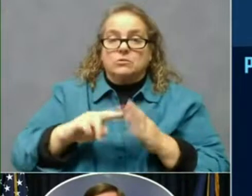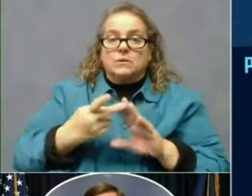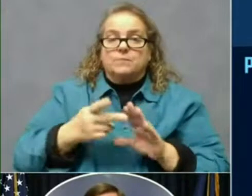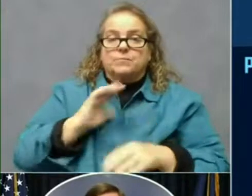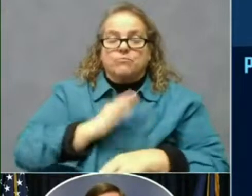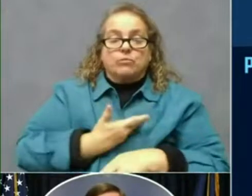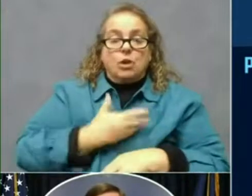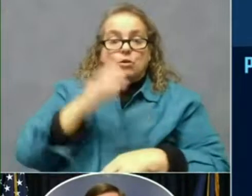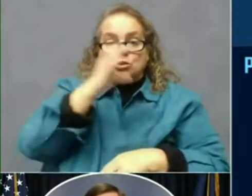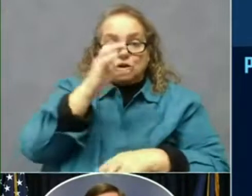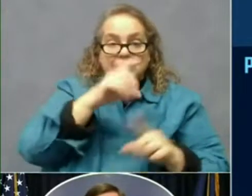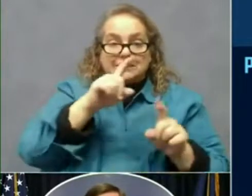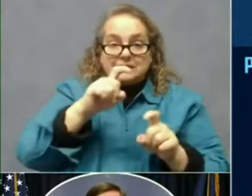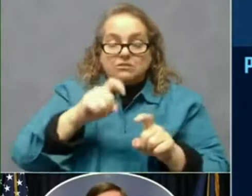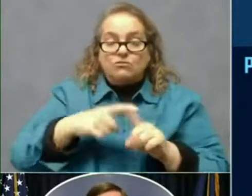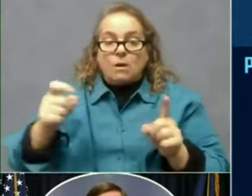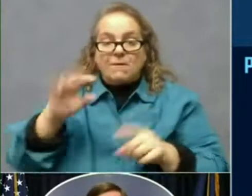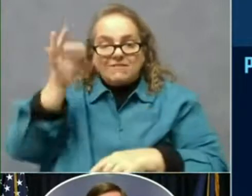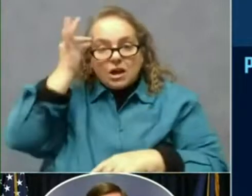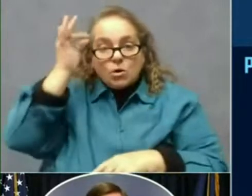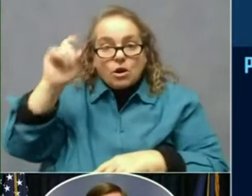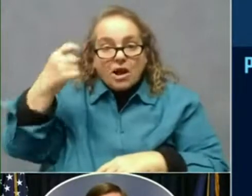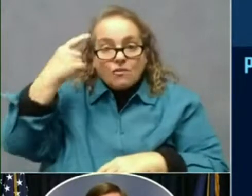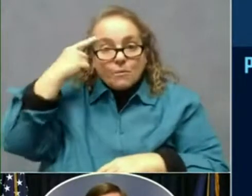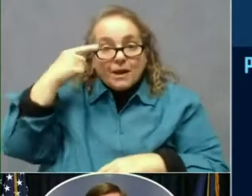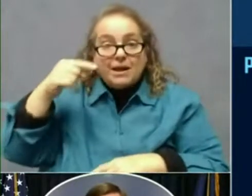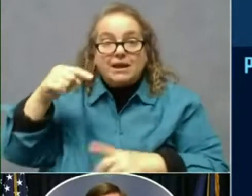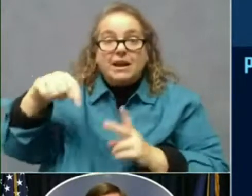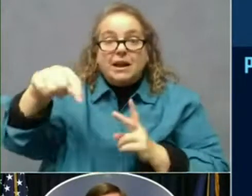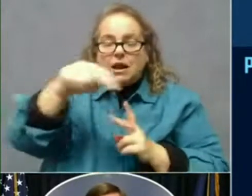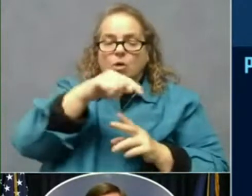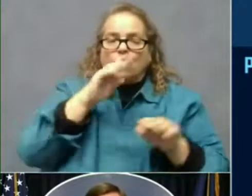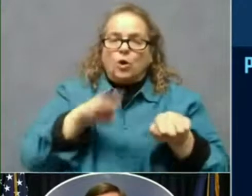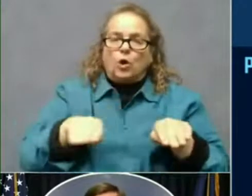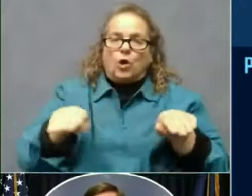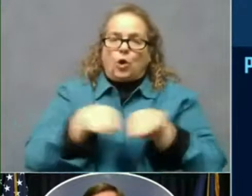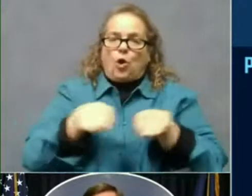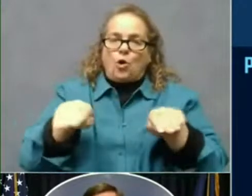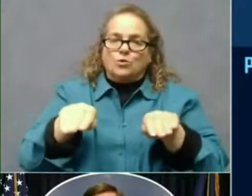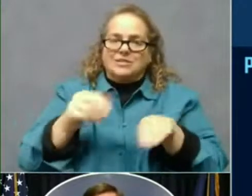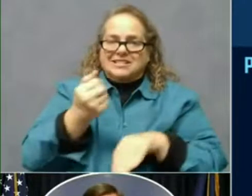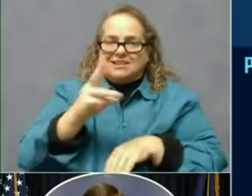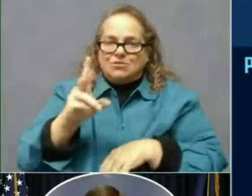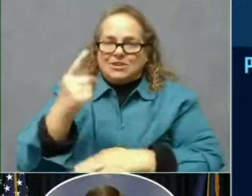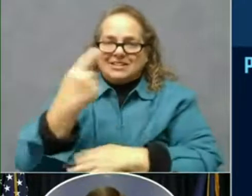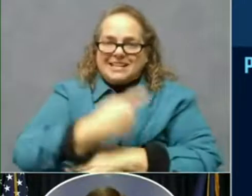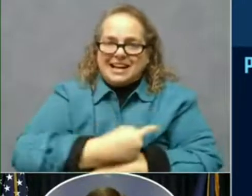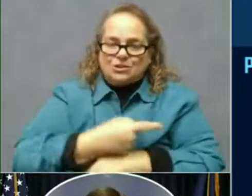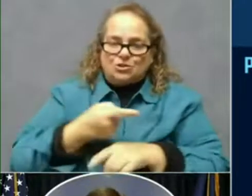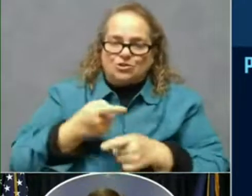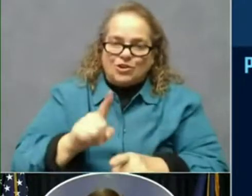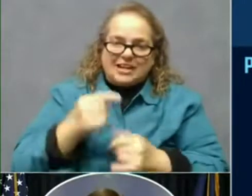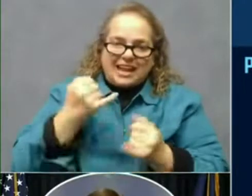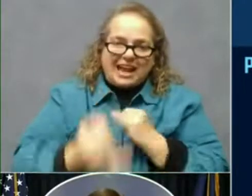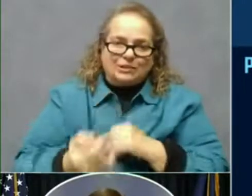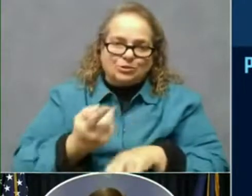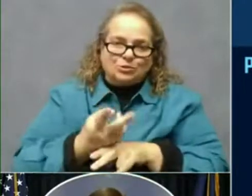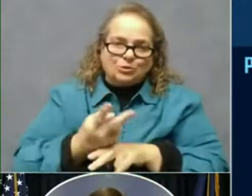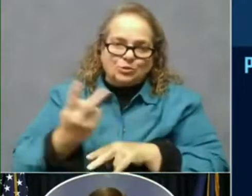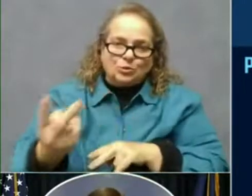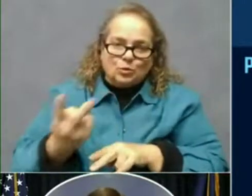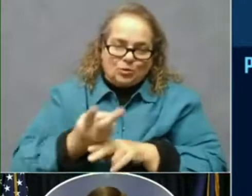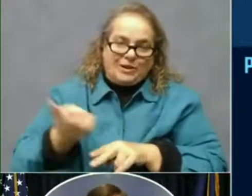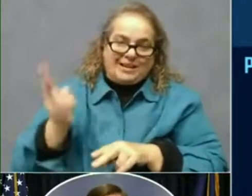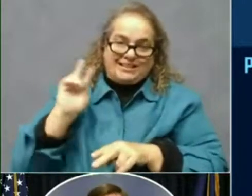and others was closed numerous days during the last two weeks. And what that would